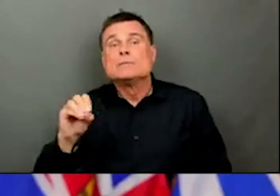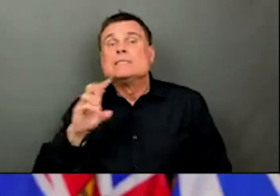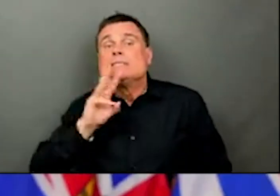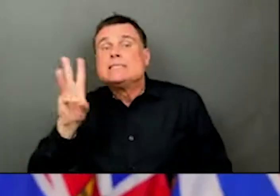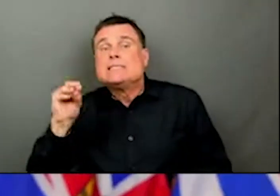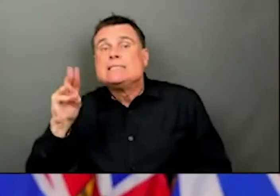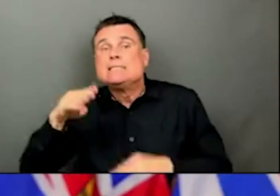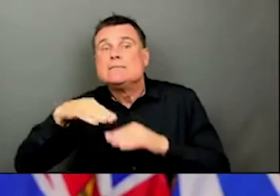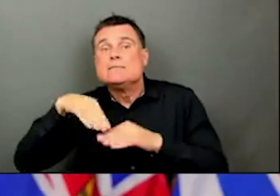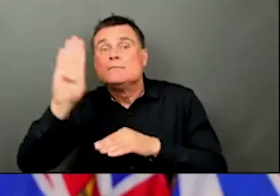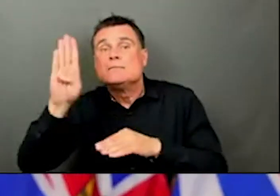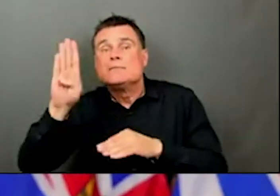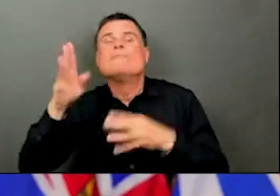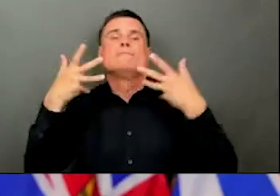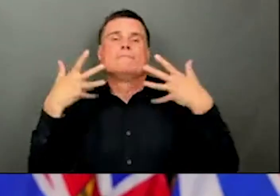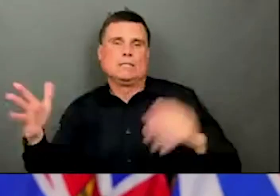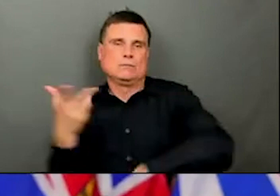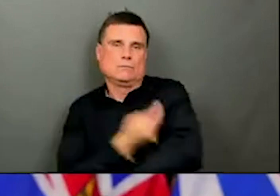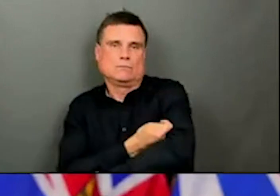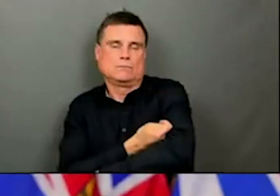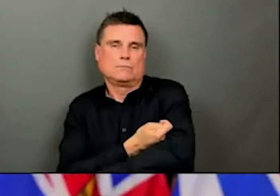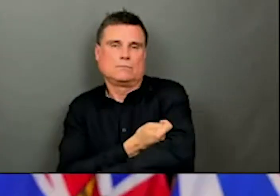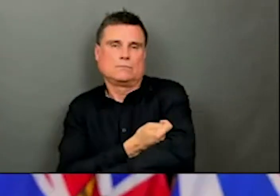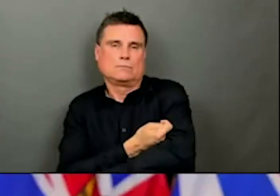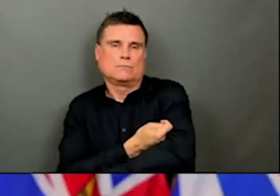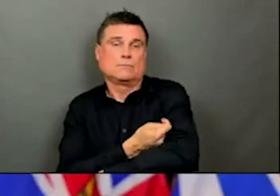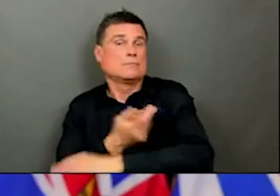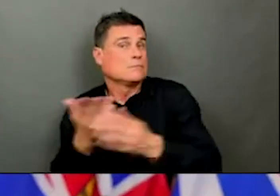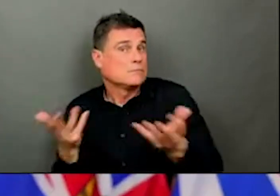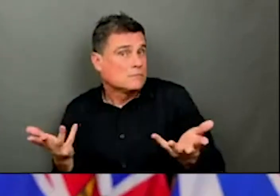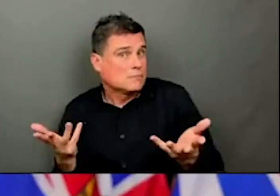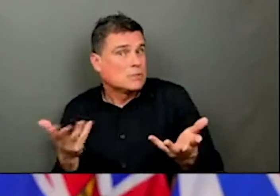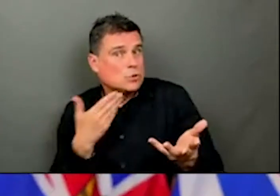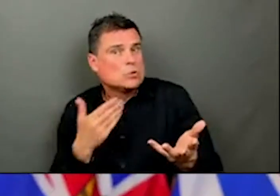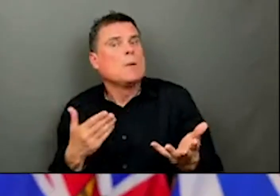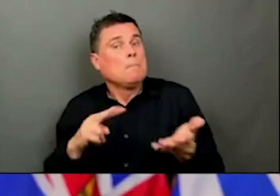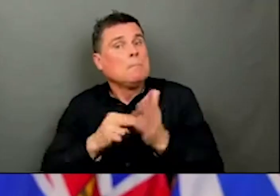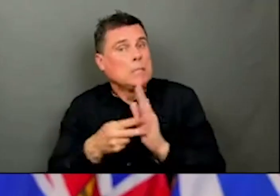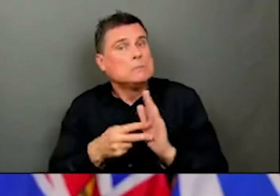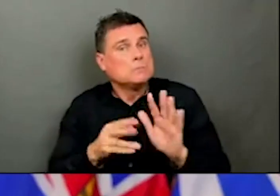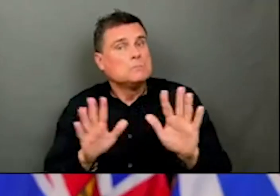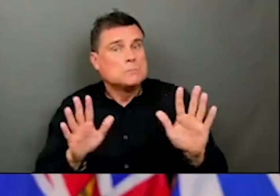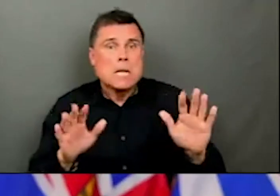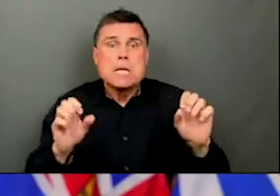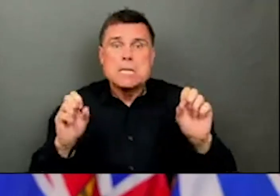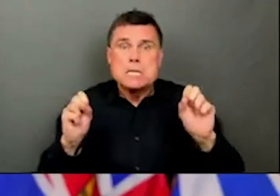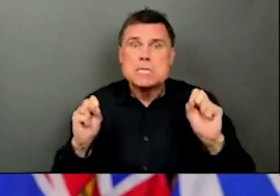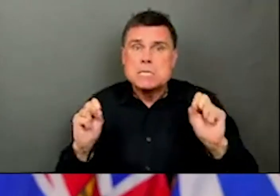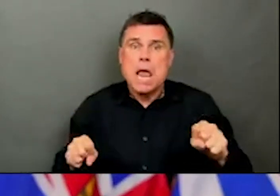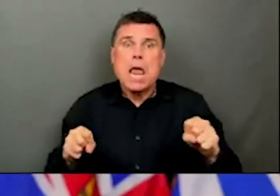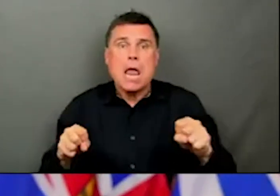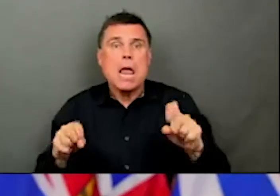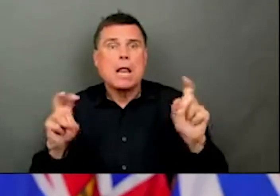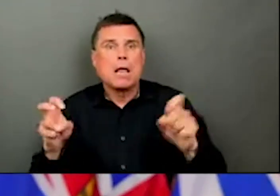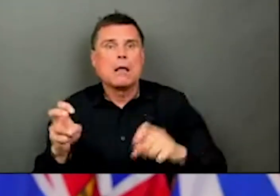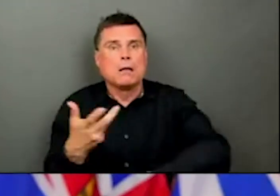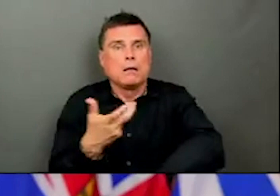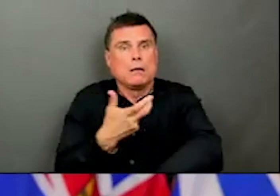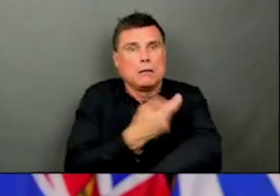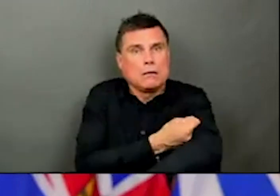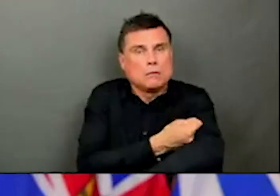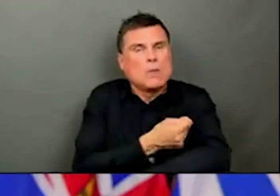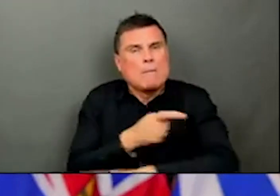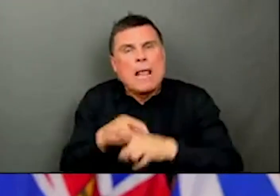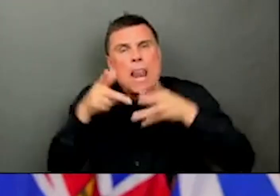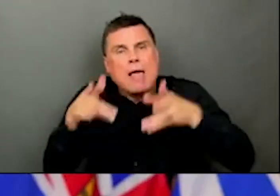leaves some people in those categories who are eligible to be vaccinated, no reason not to be vaccinated, who need to be vaccinated. So we're going to continue to push